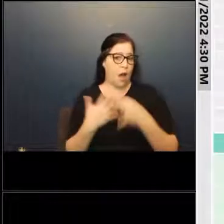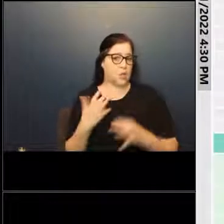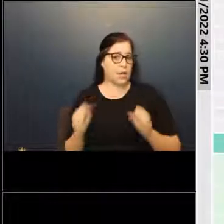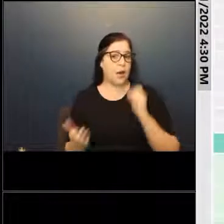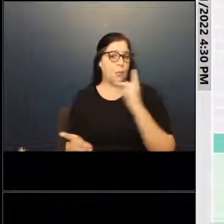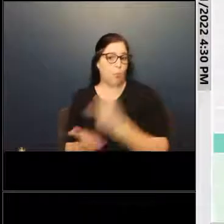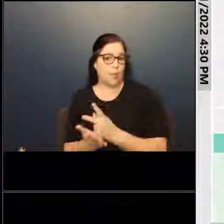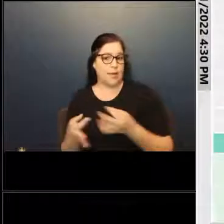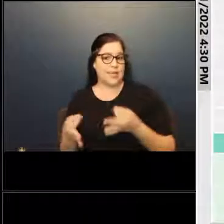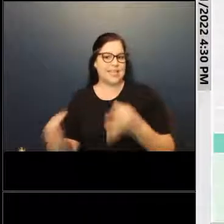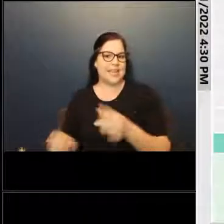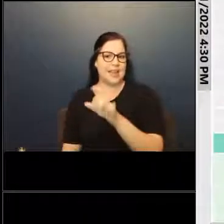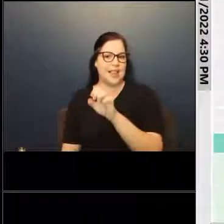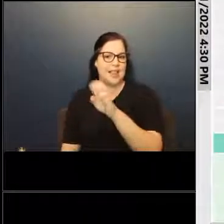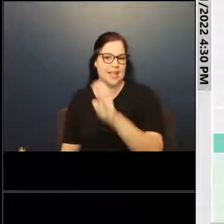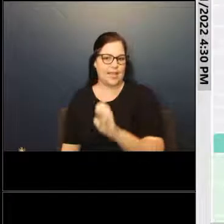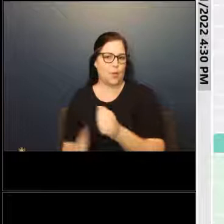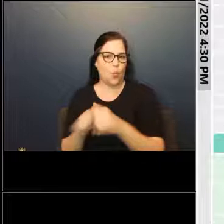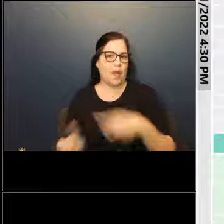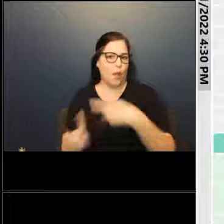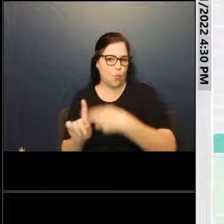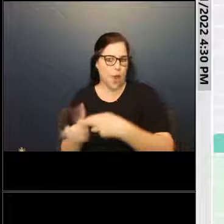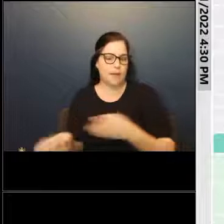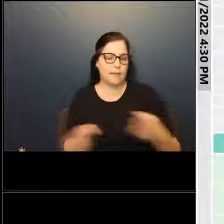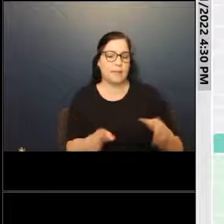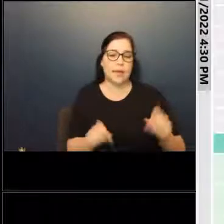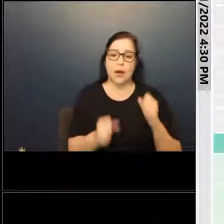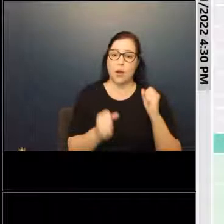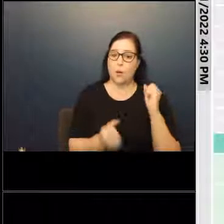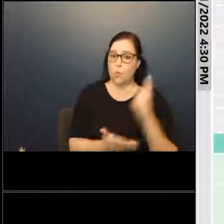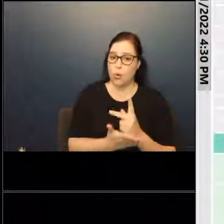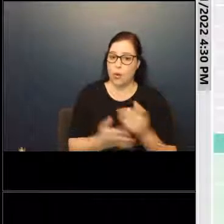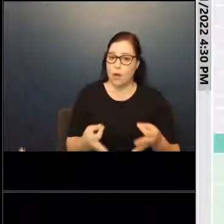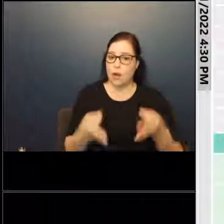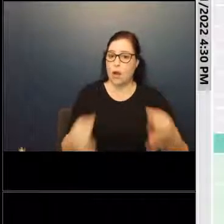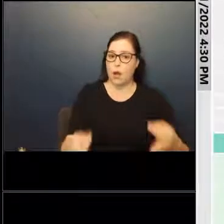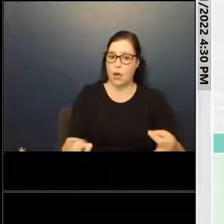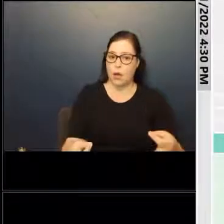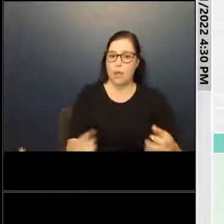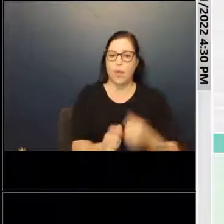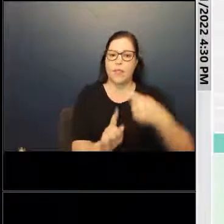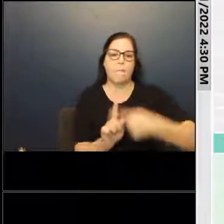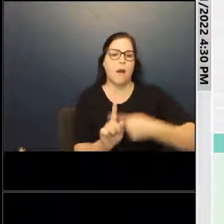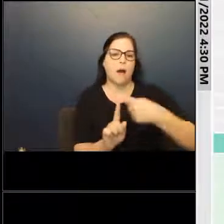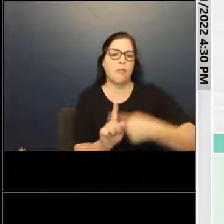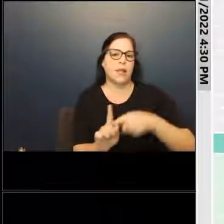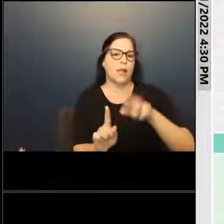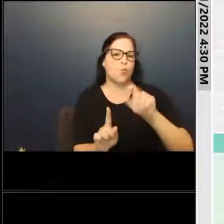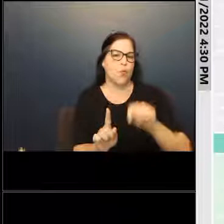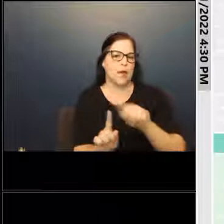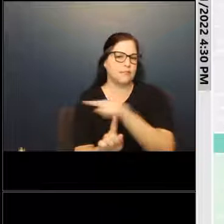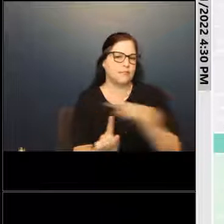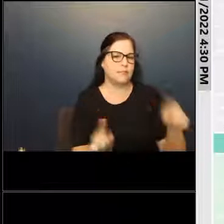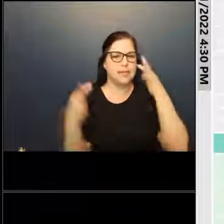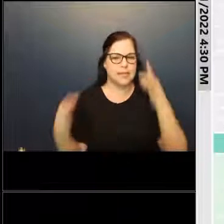extension, rent-free, approve the lease extension subject to a monthly rent as determined by the board or alternative